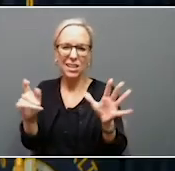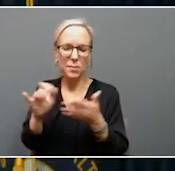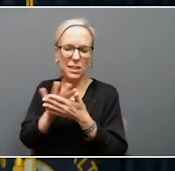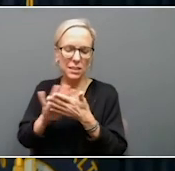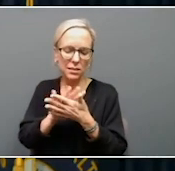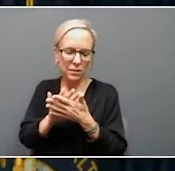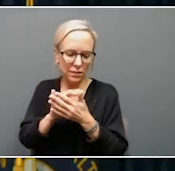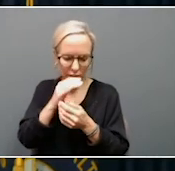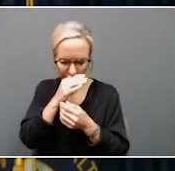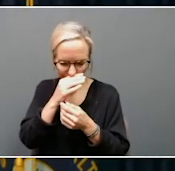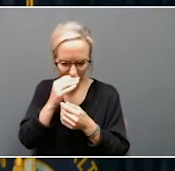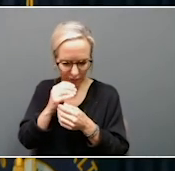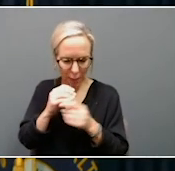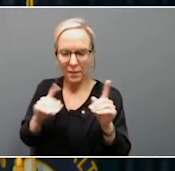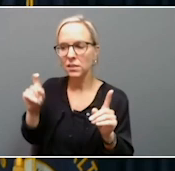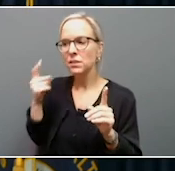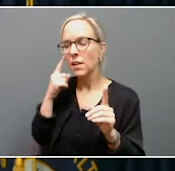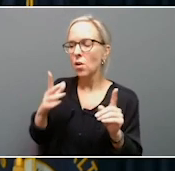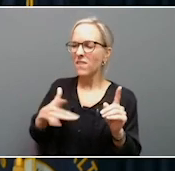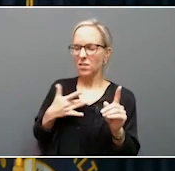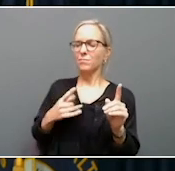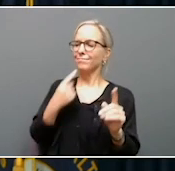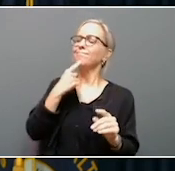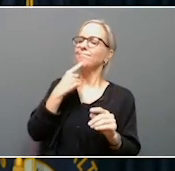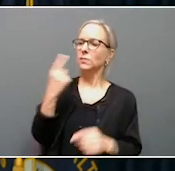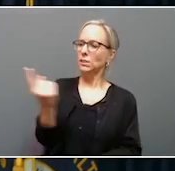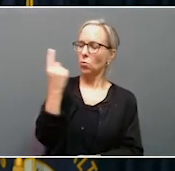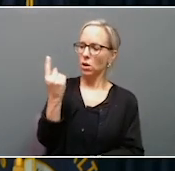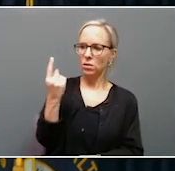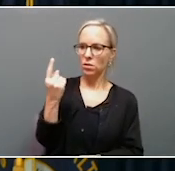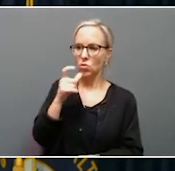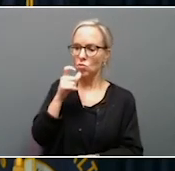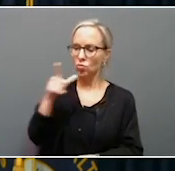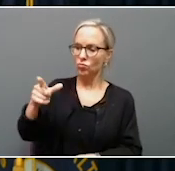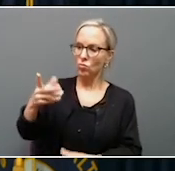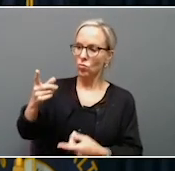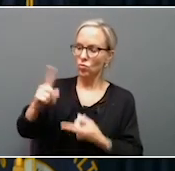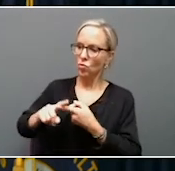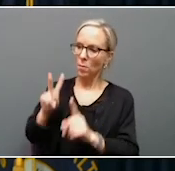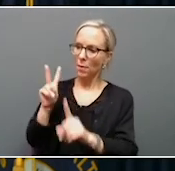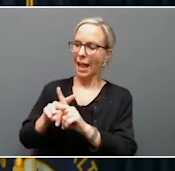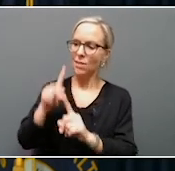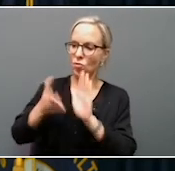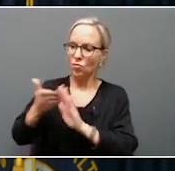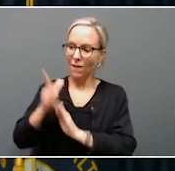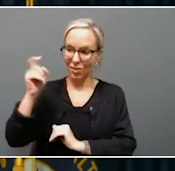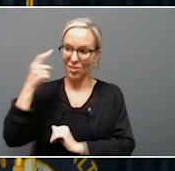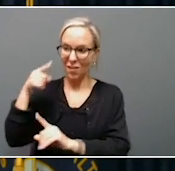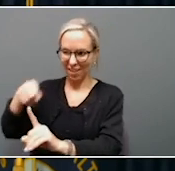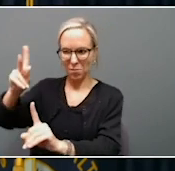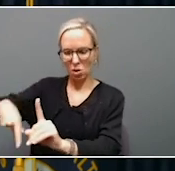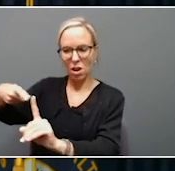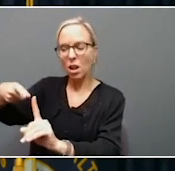person? Well, I'm very troubled that someone who was a candidate for governor in debates has gone